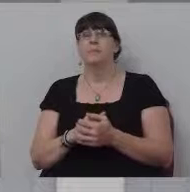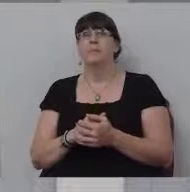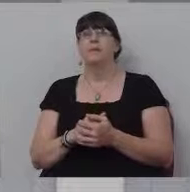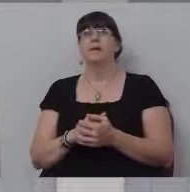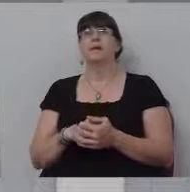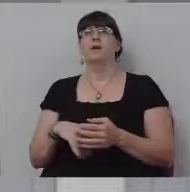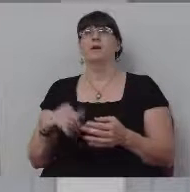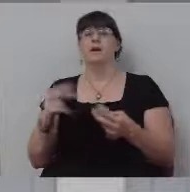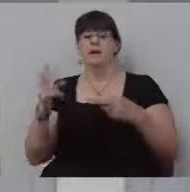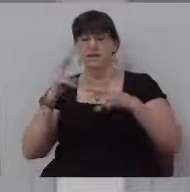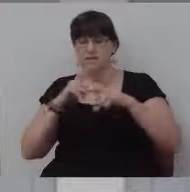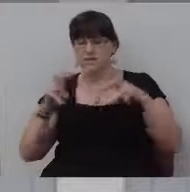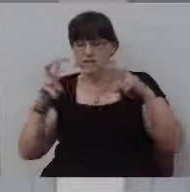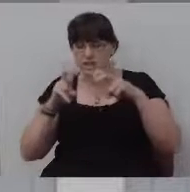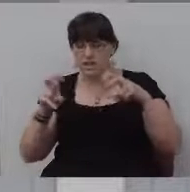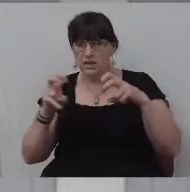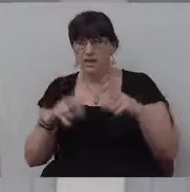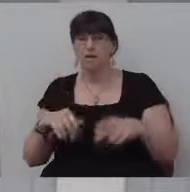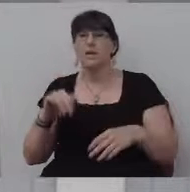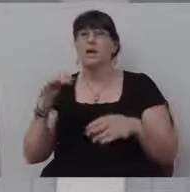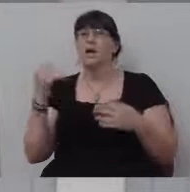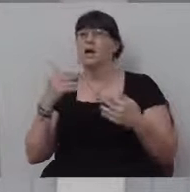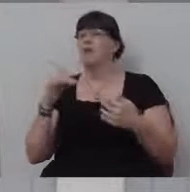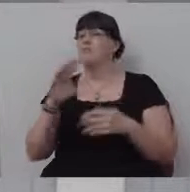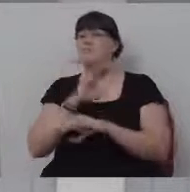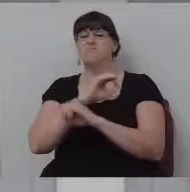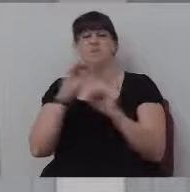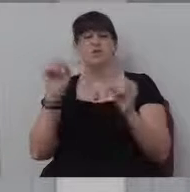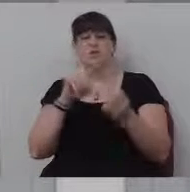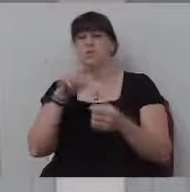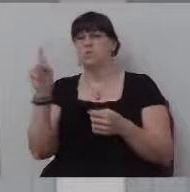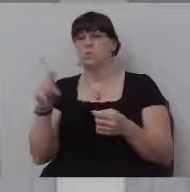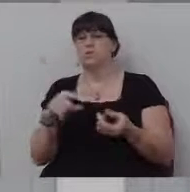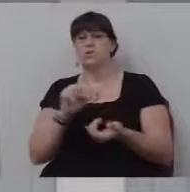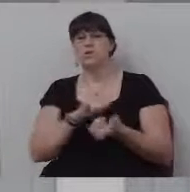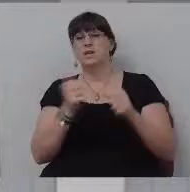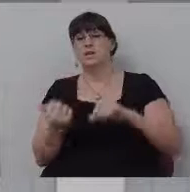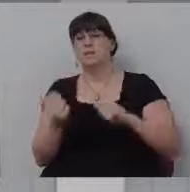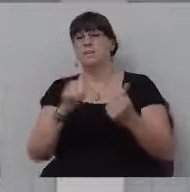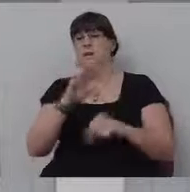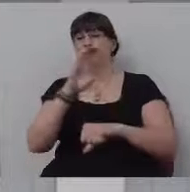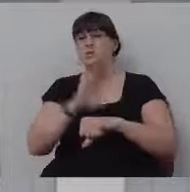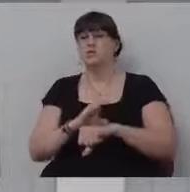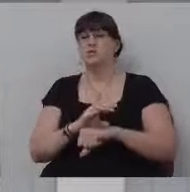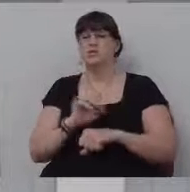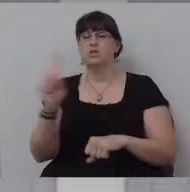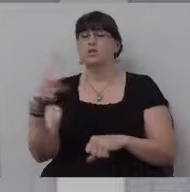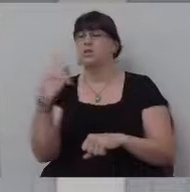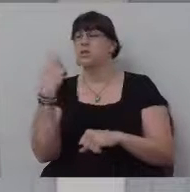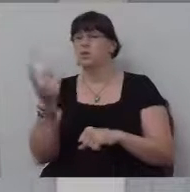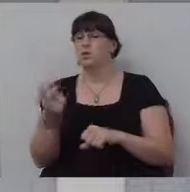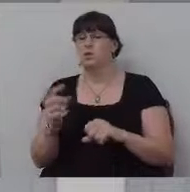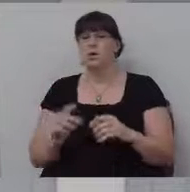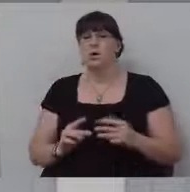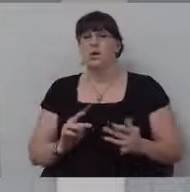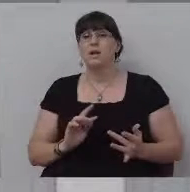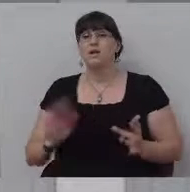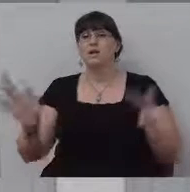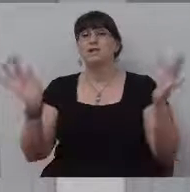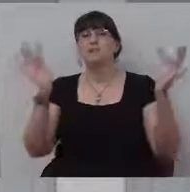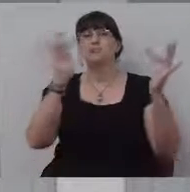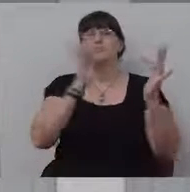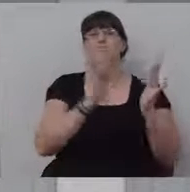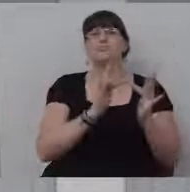homework, I have no question that, that the Baptist church is the only kind of church that could possibly trace itself back to the time of Christ and his